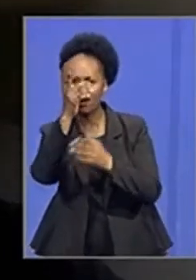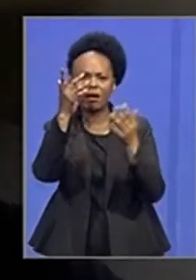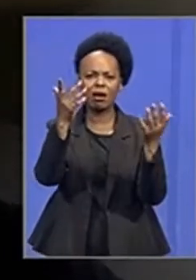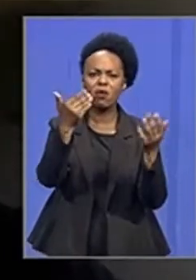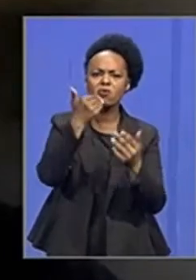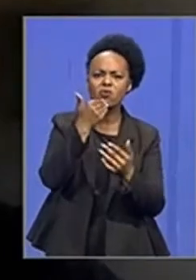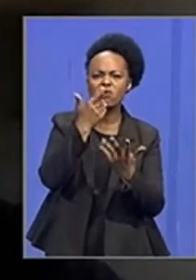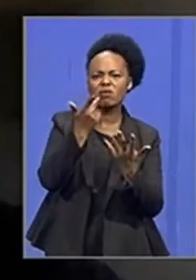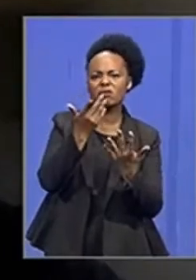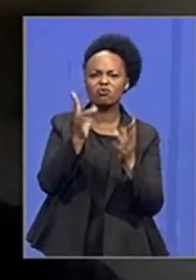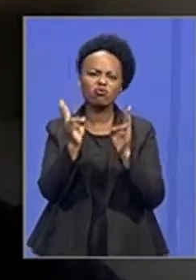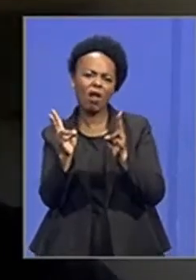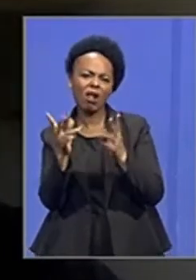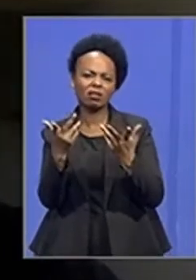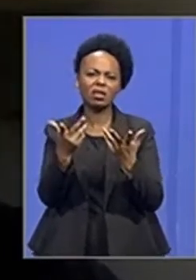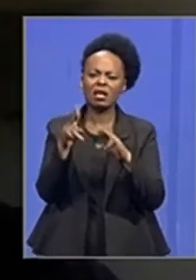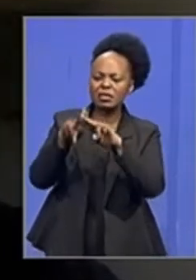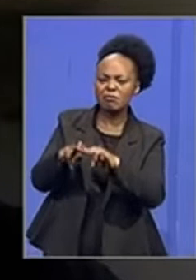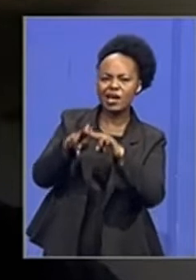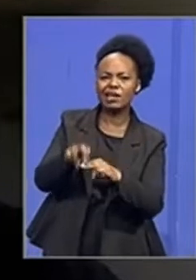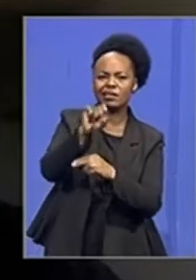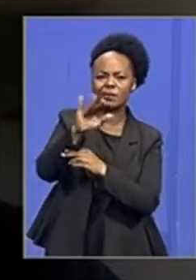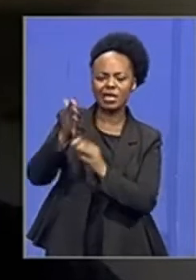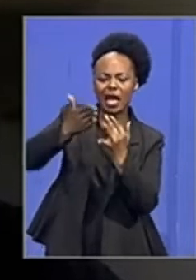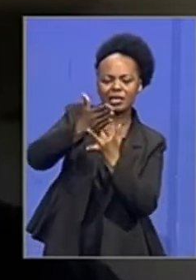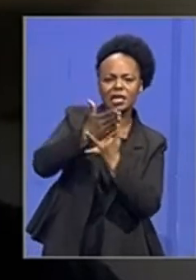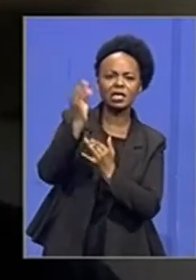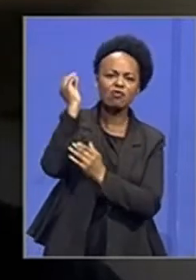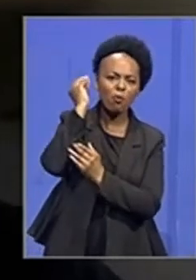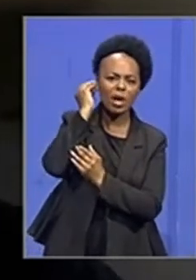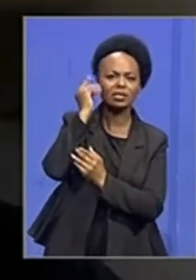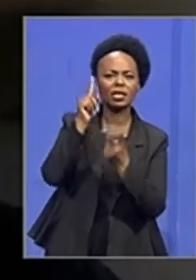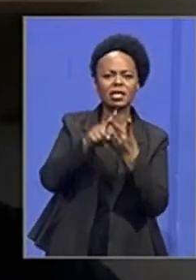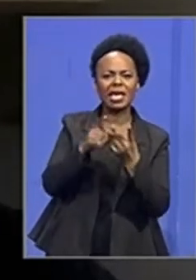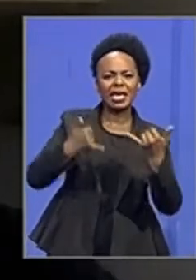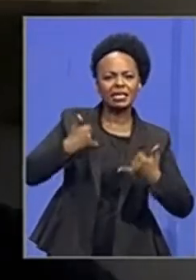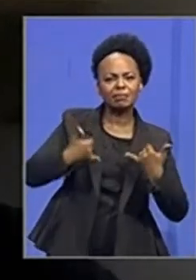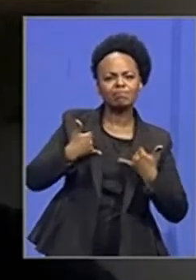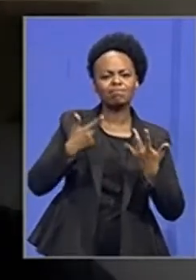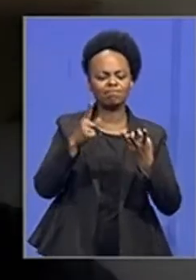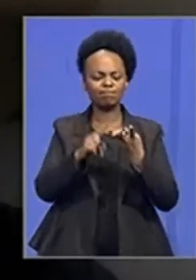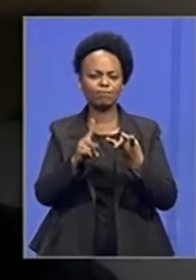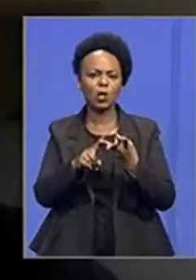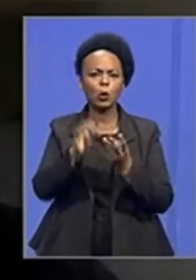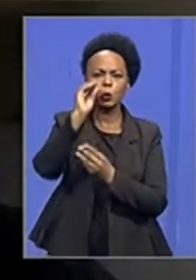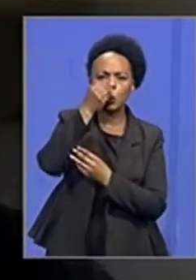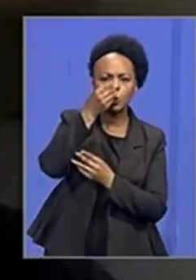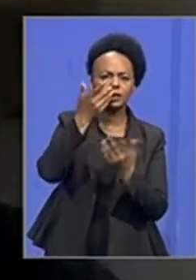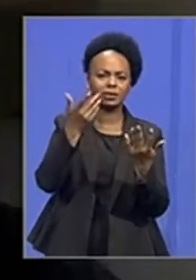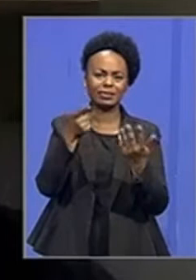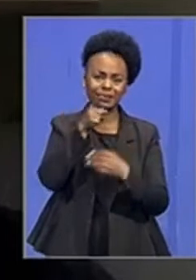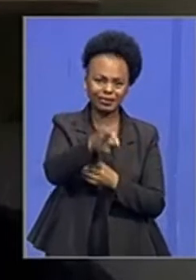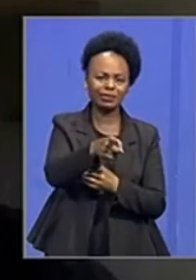also working class rely on the SABC to access information, entertainment and news. The organization has to be really